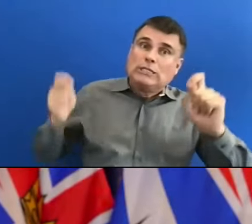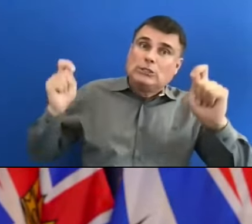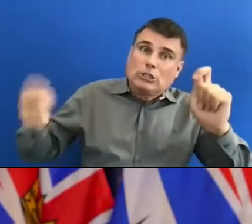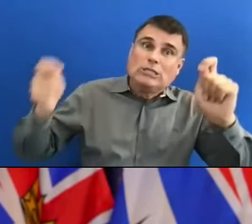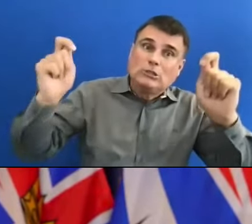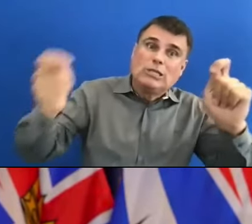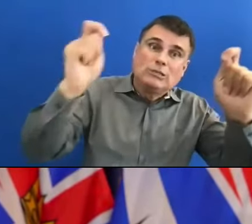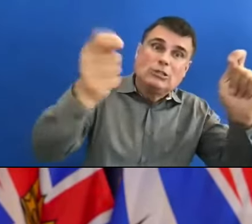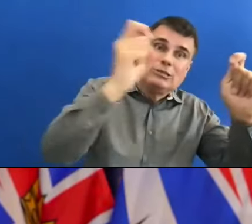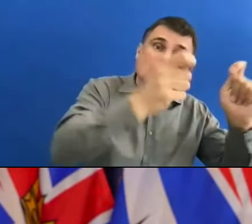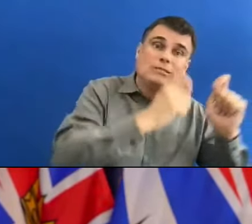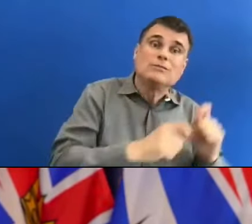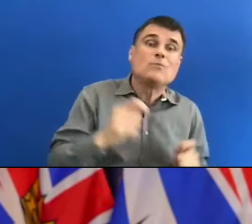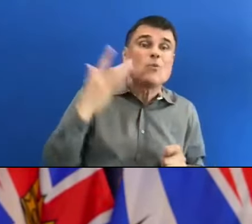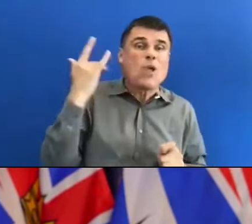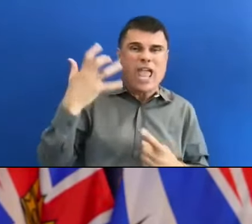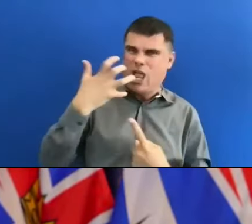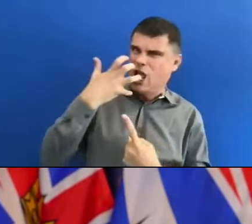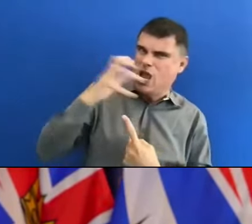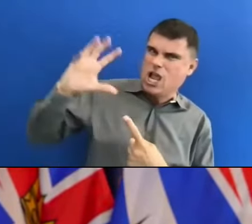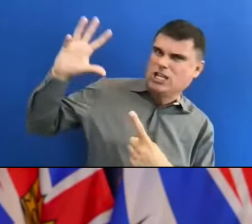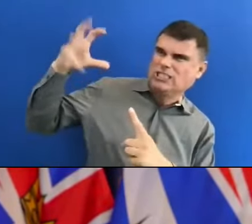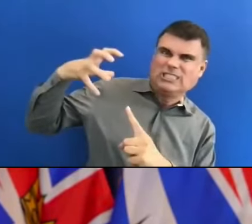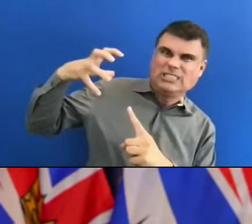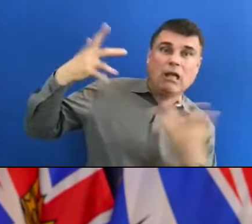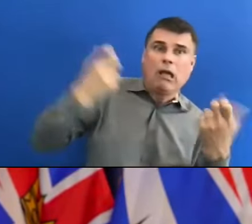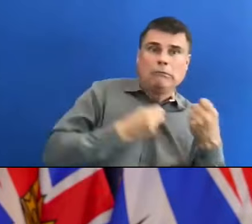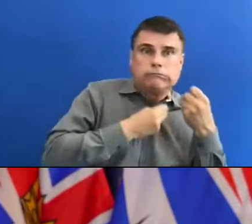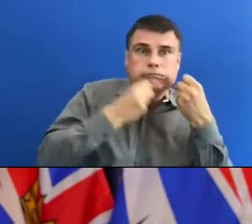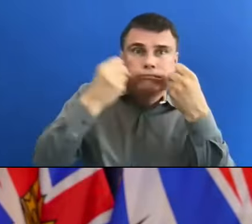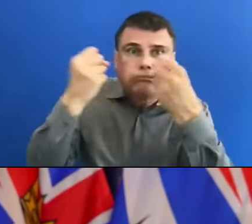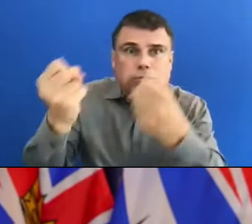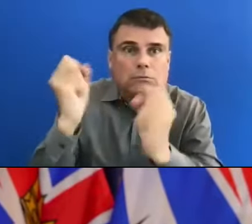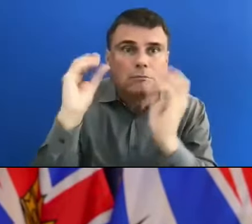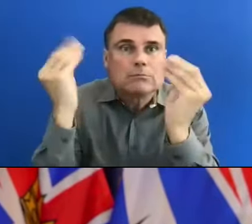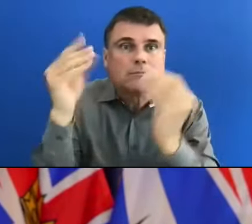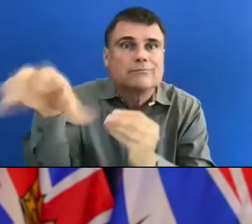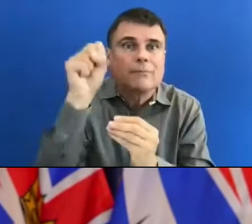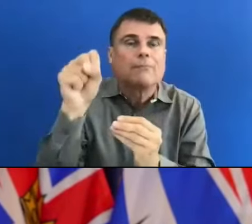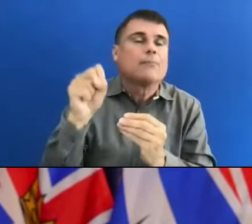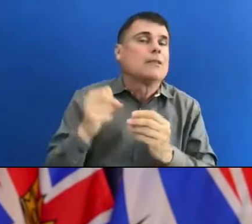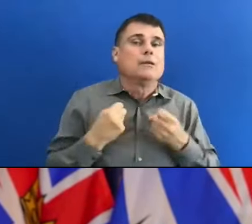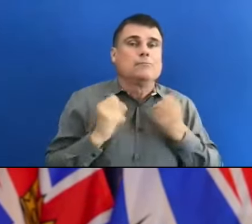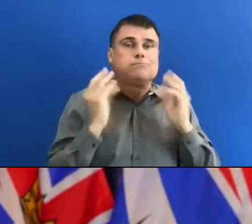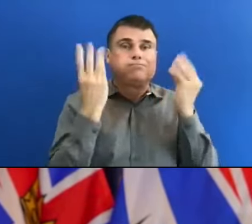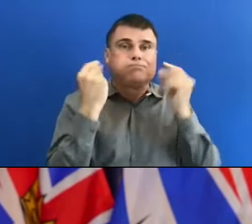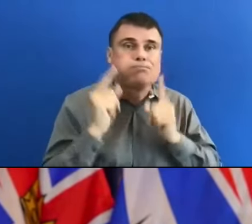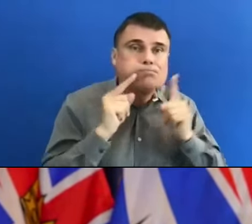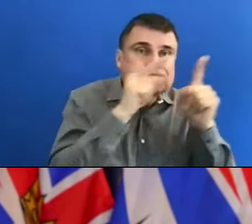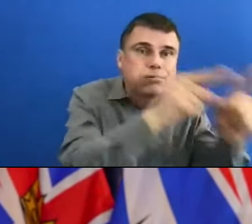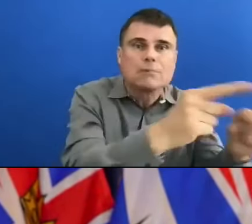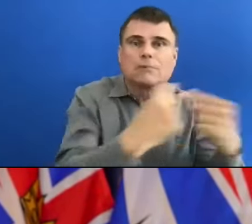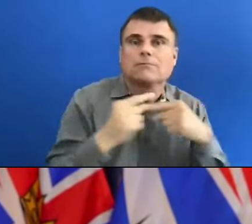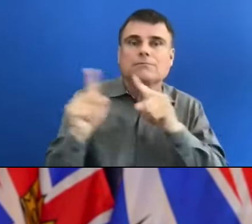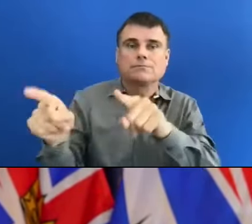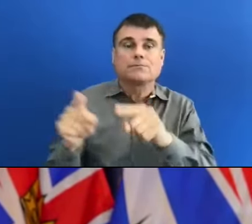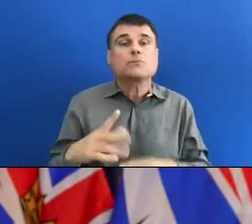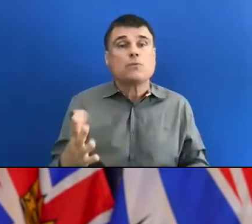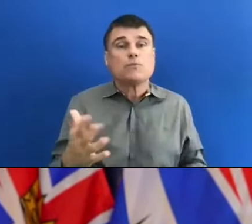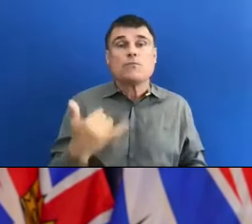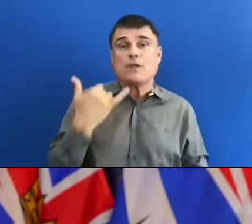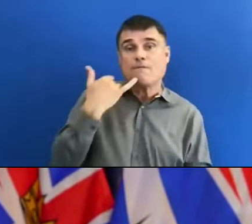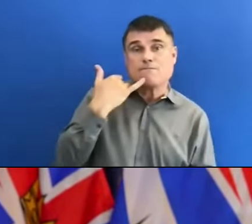day. It is profound. And challenging. It's why calls are triaged and it puts pressure on our